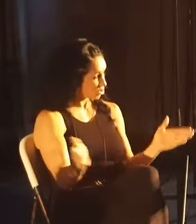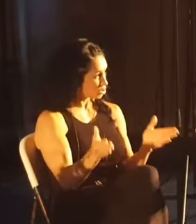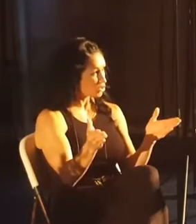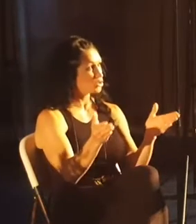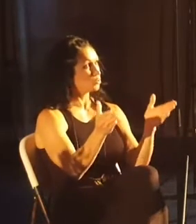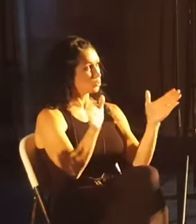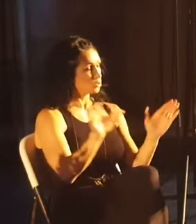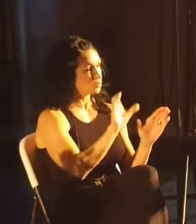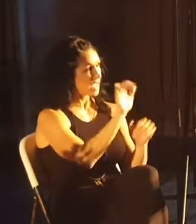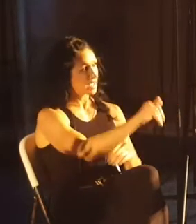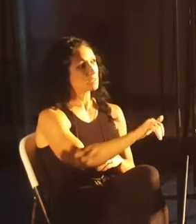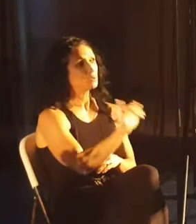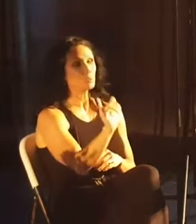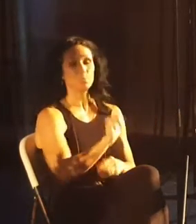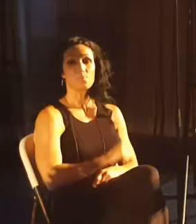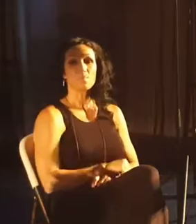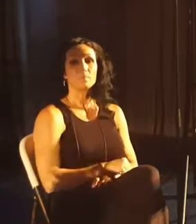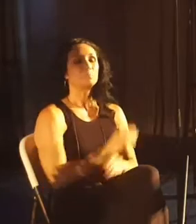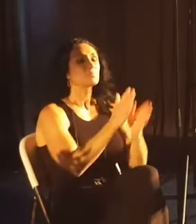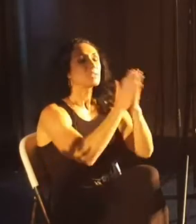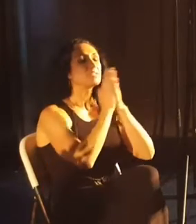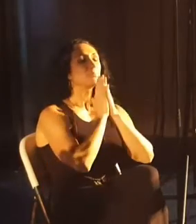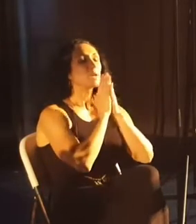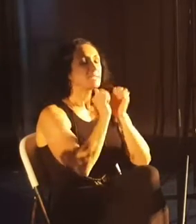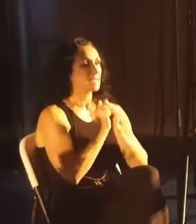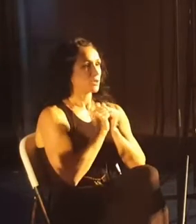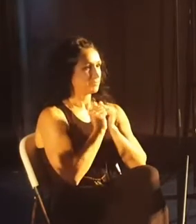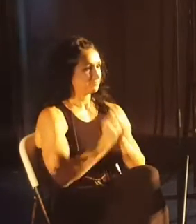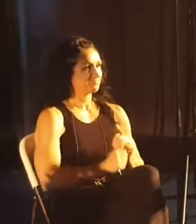you to do that as well. Let's pray together.